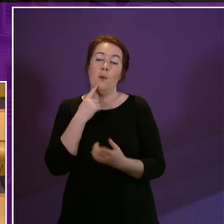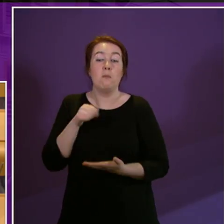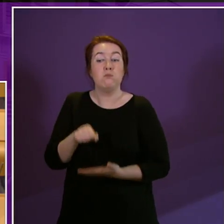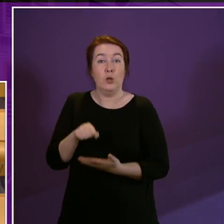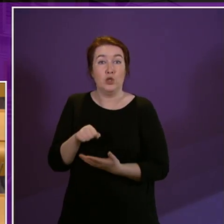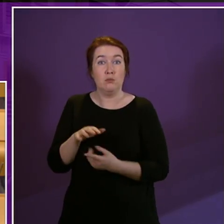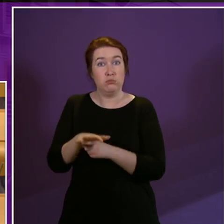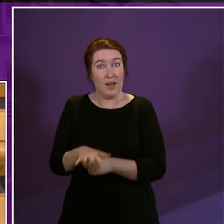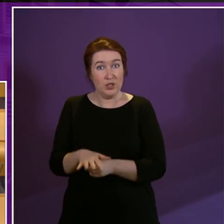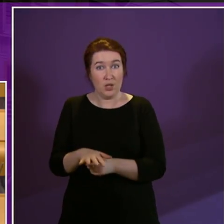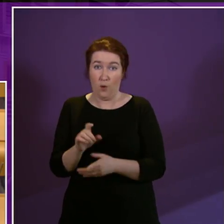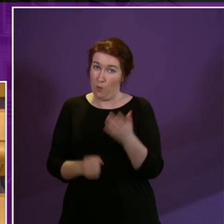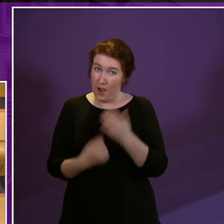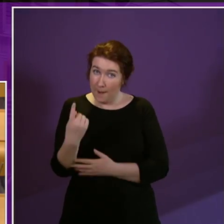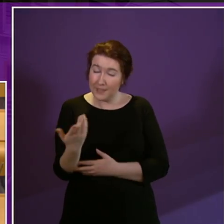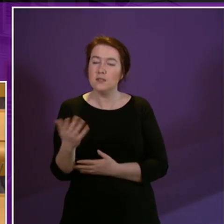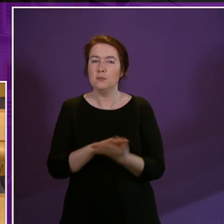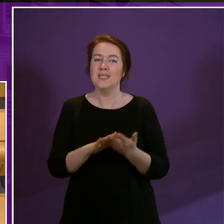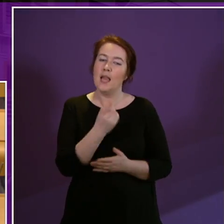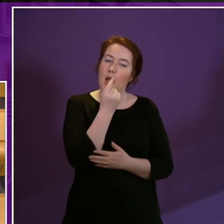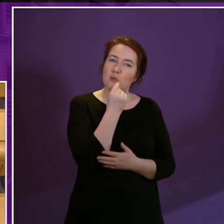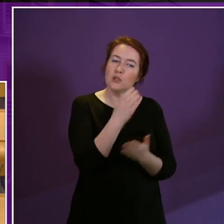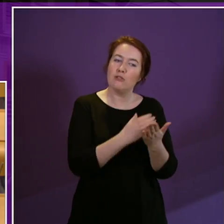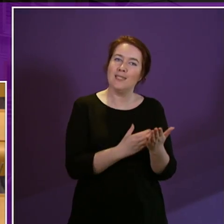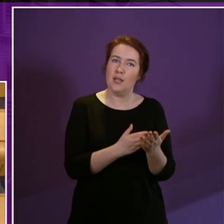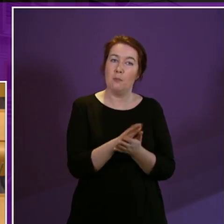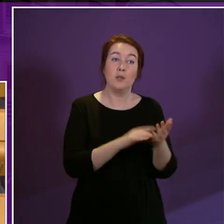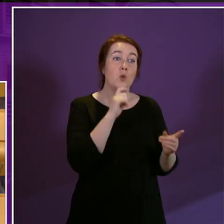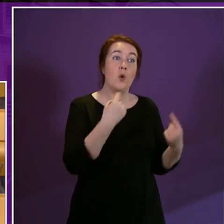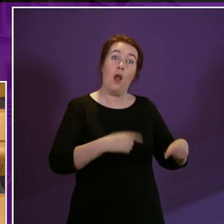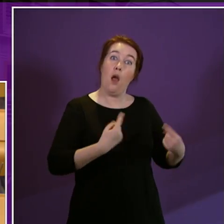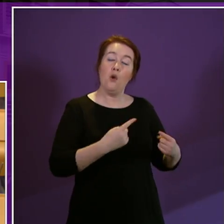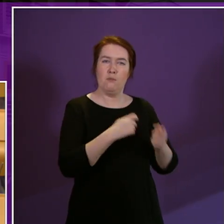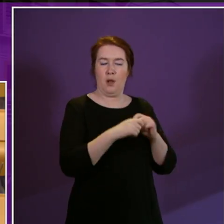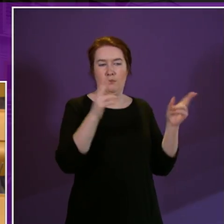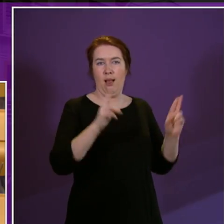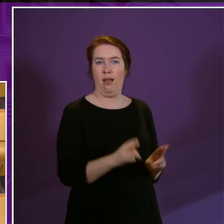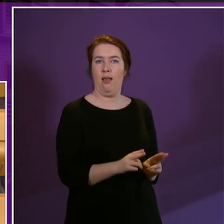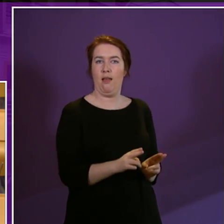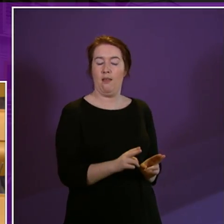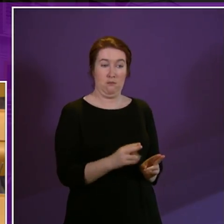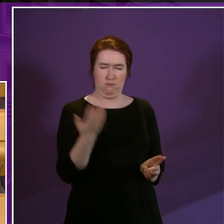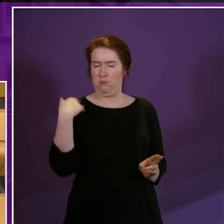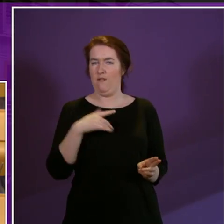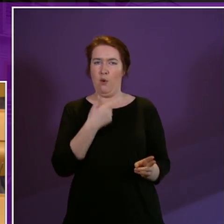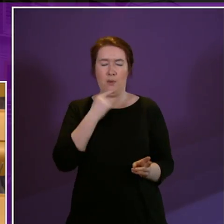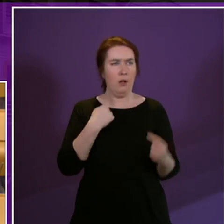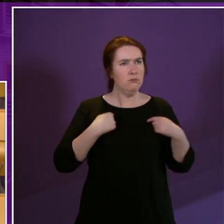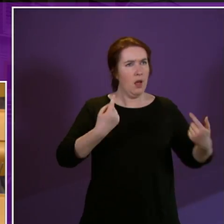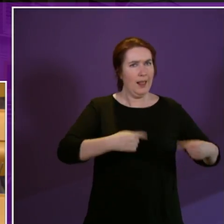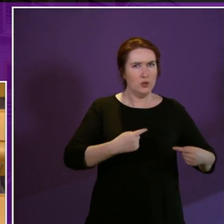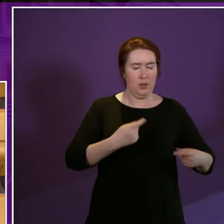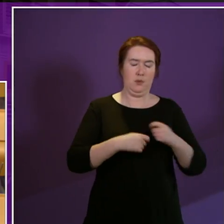pressure, presiding officer, is the eligibility criteria changes and suddenly people who were eligible